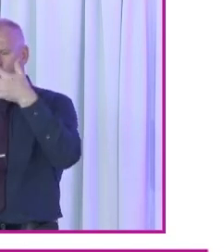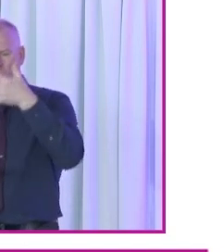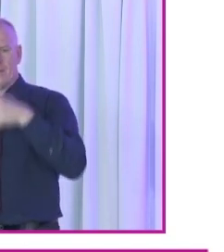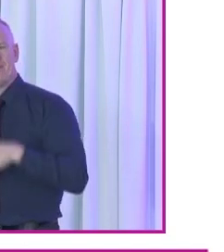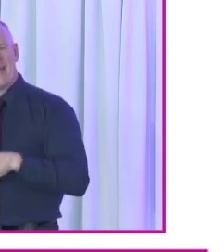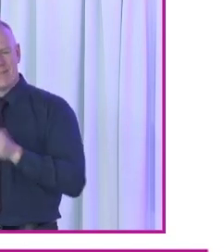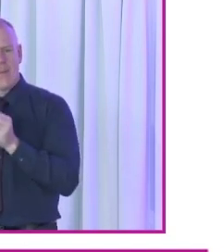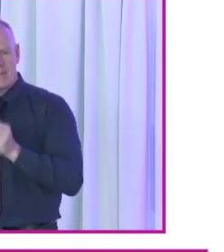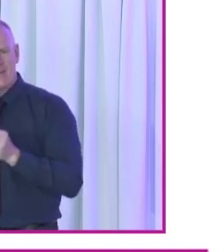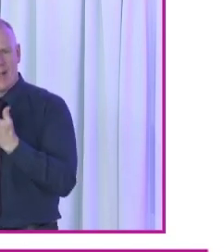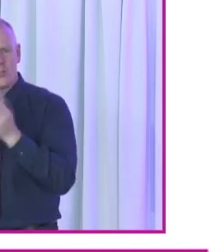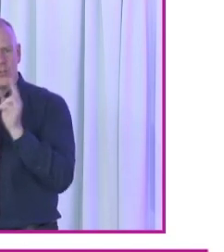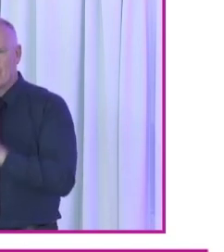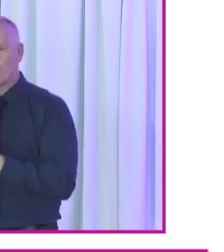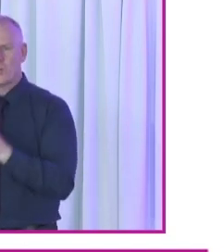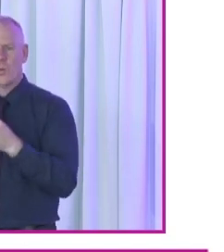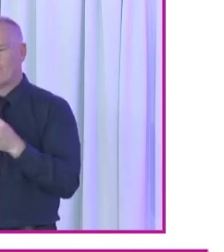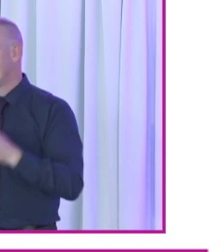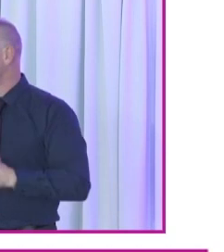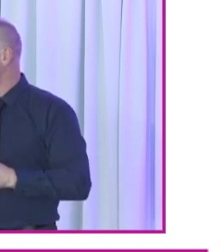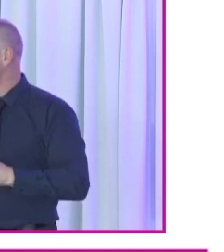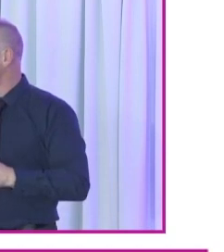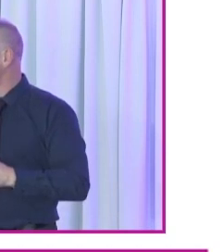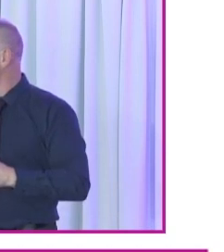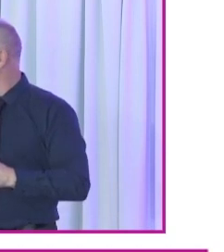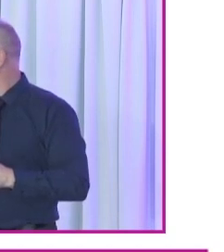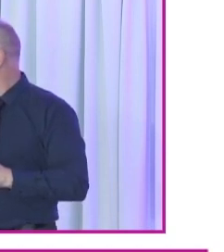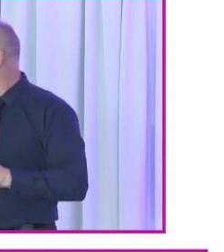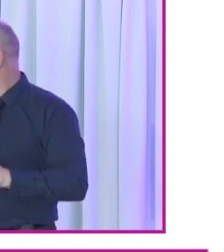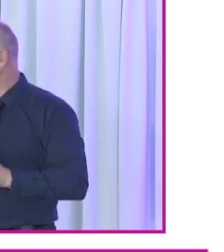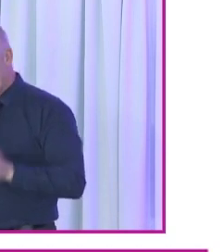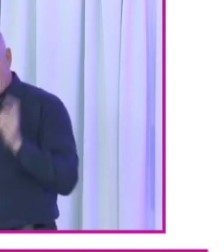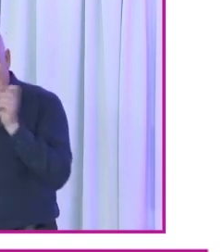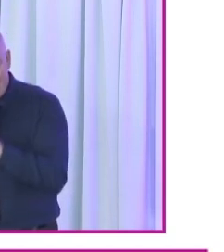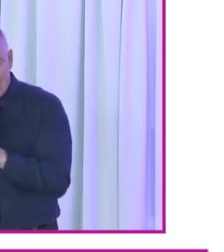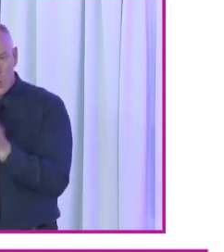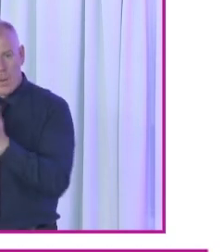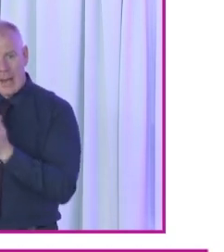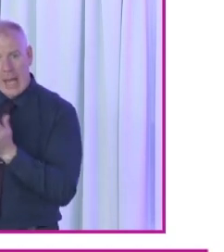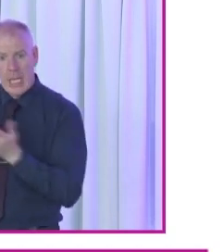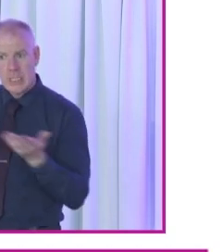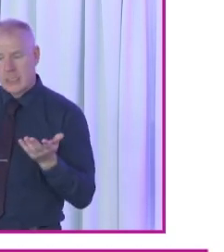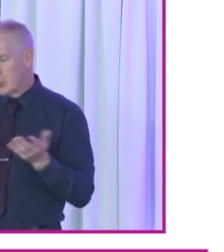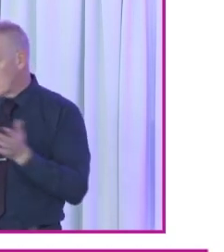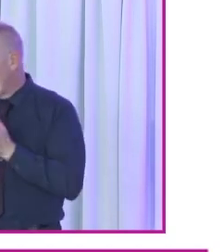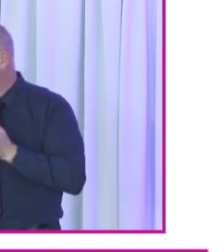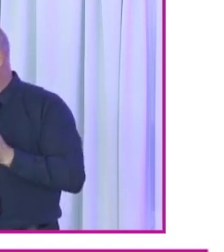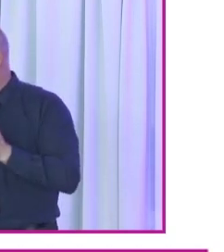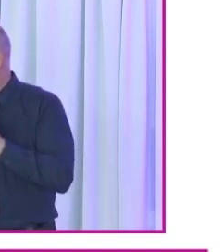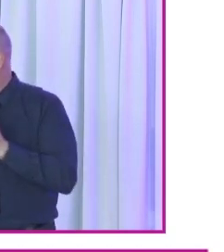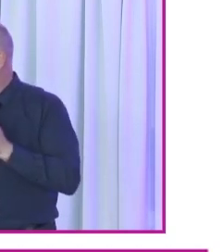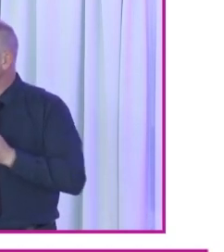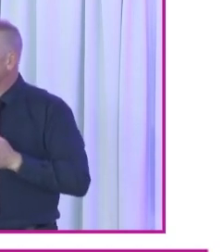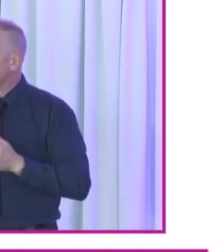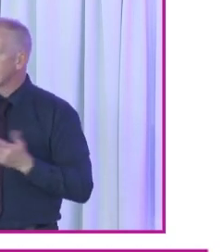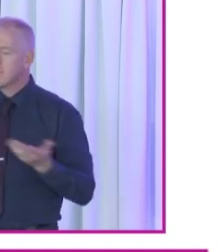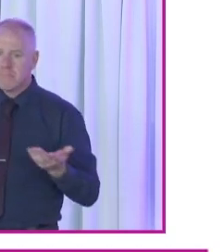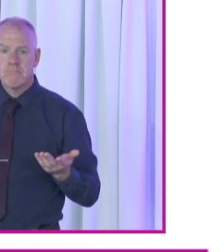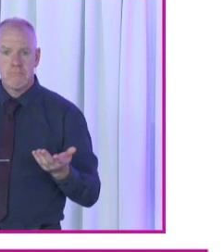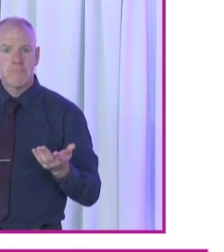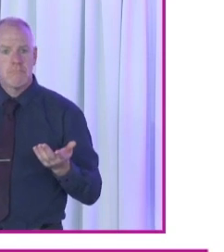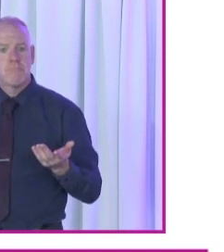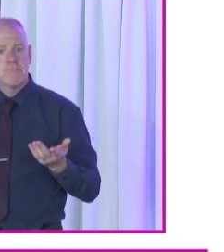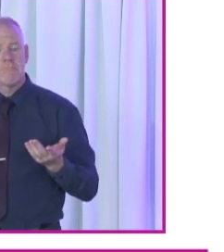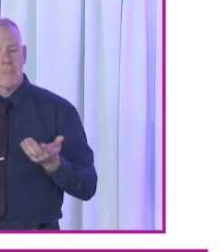think that comment says a lot. If you had a difficulty, would you make a complaint? Well, there were really, that was, there was